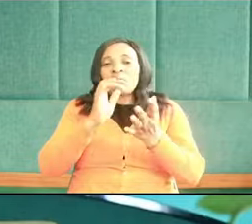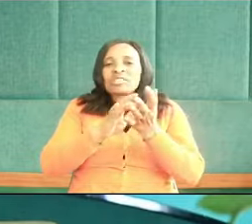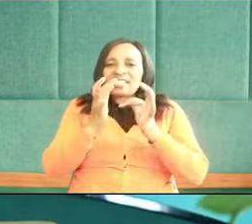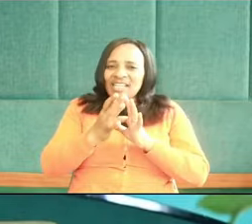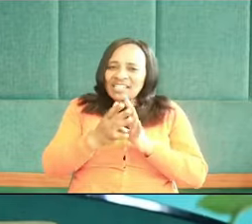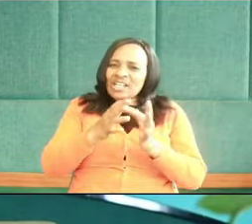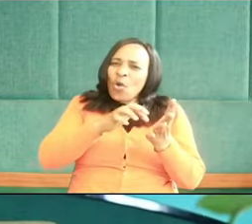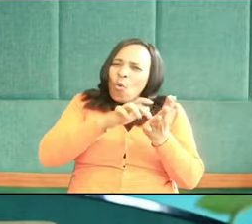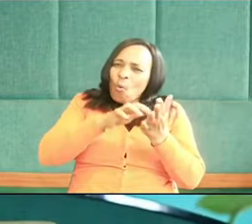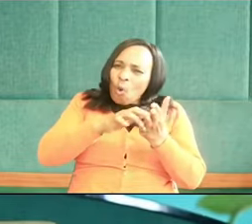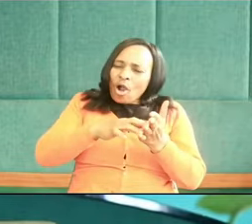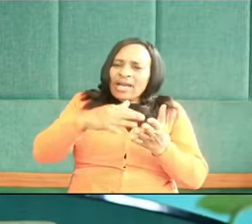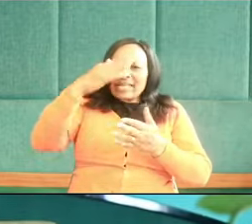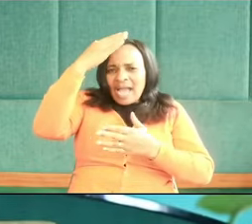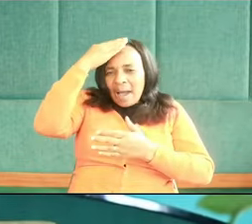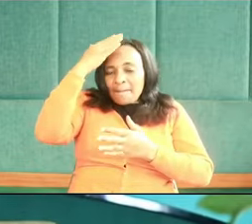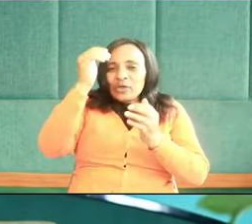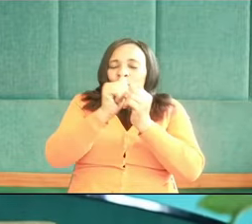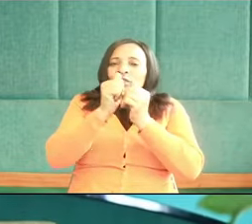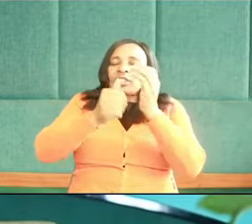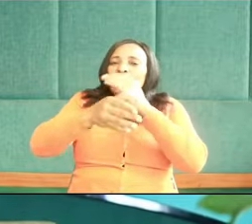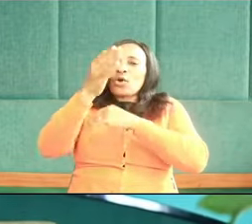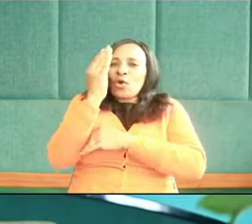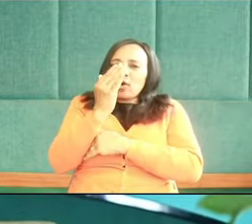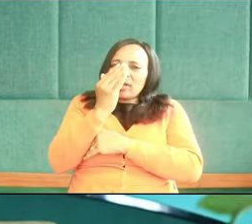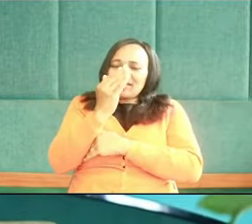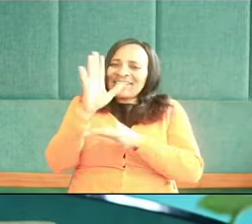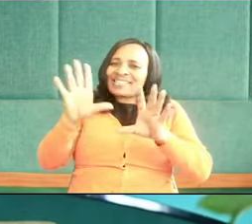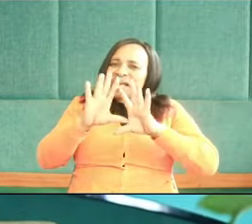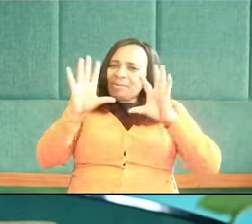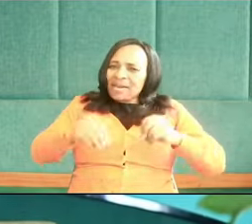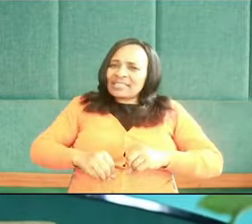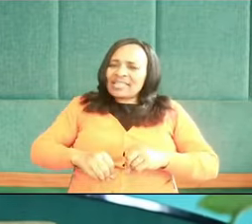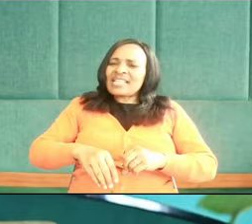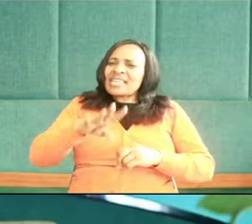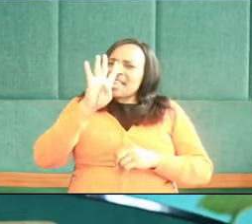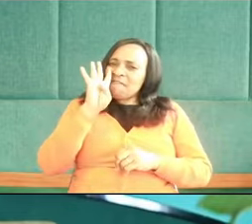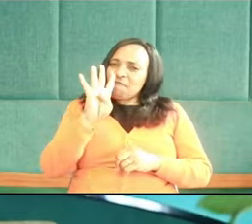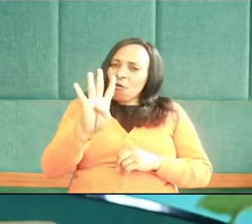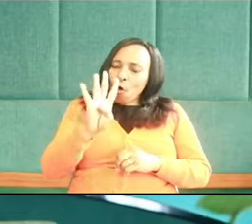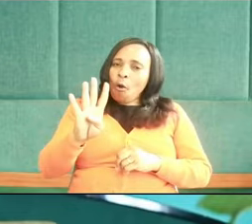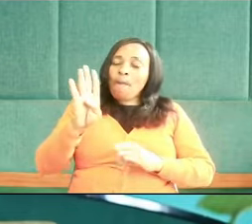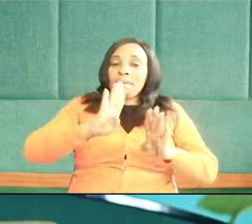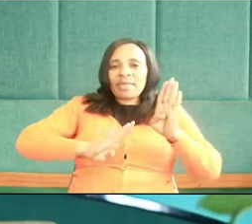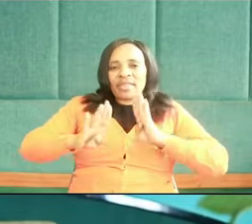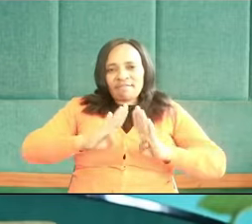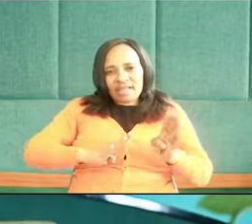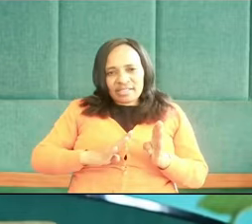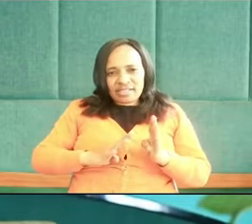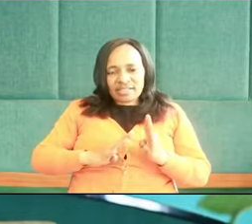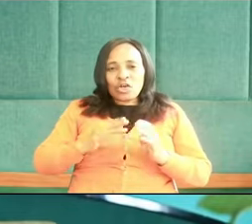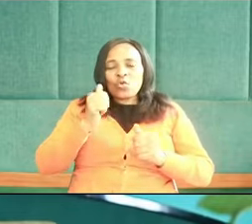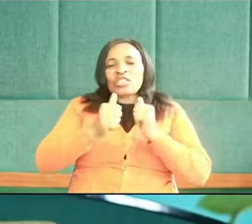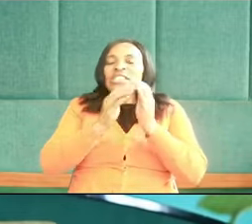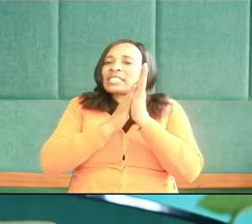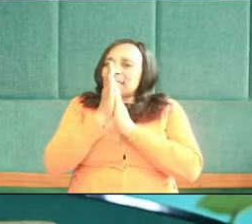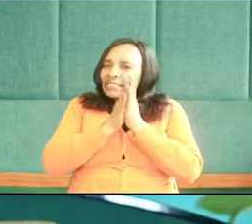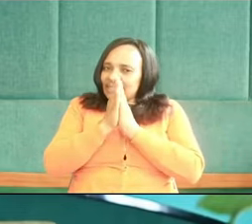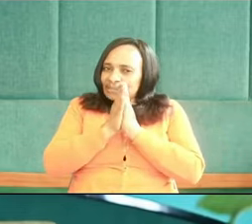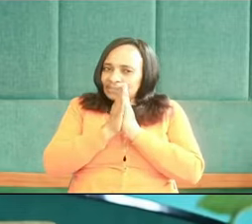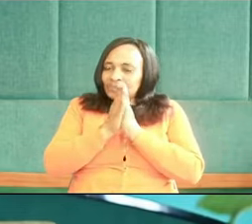Walking humbly with your God summarizes the four beatitudes and interestingly, ladies and gentlemen,